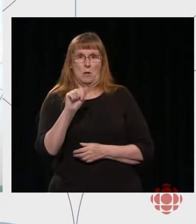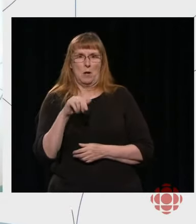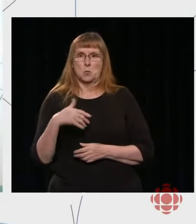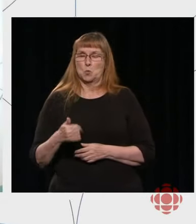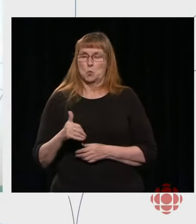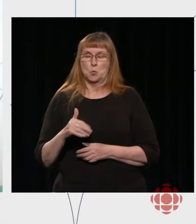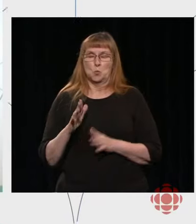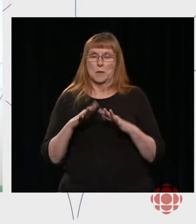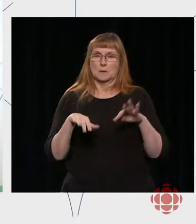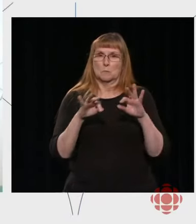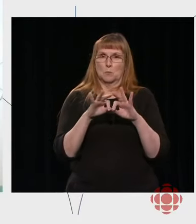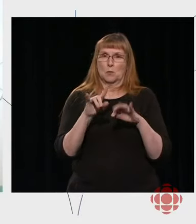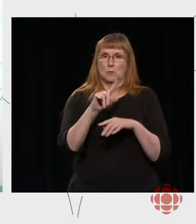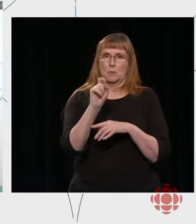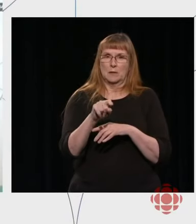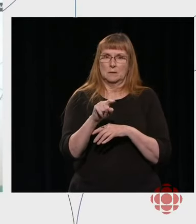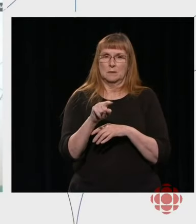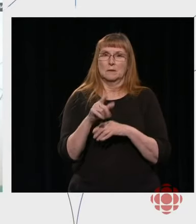GAFA.